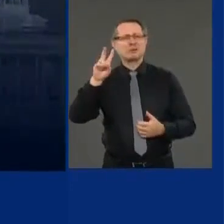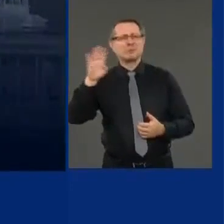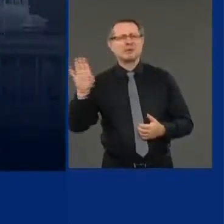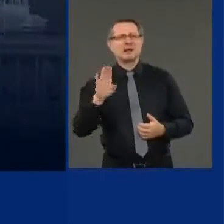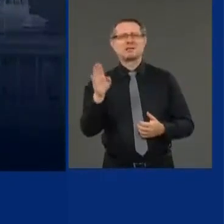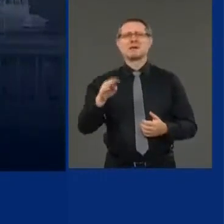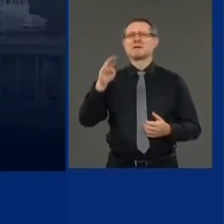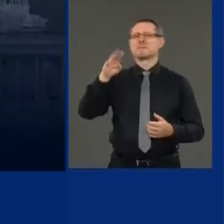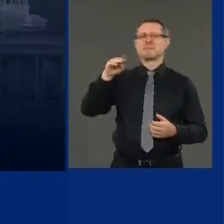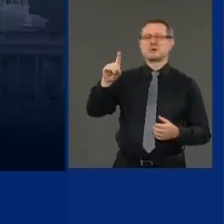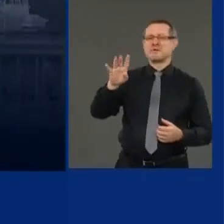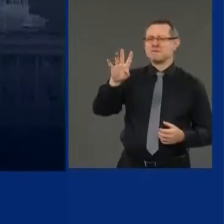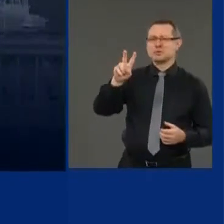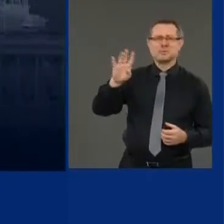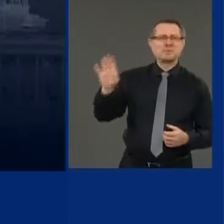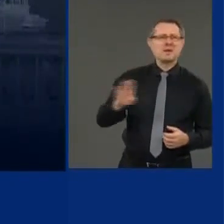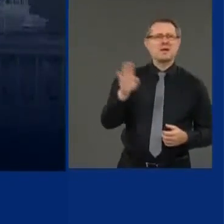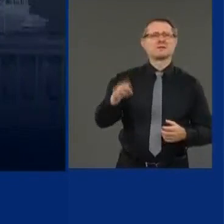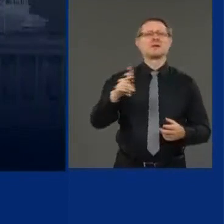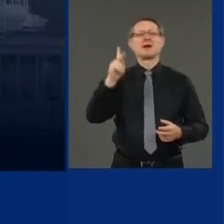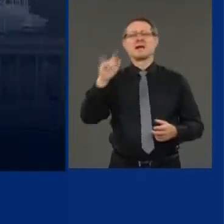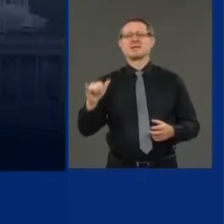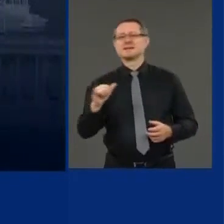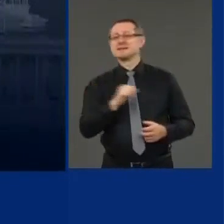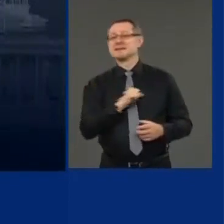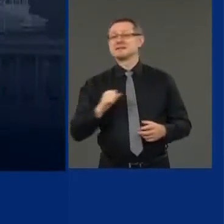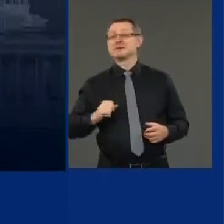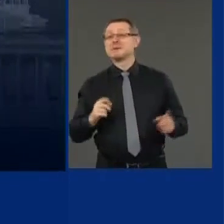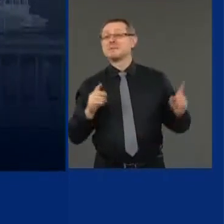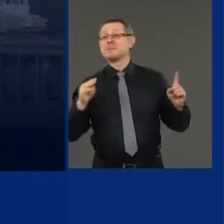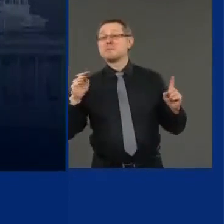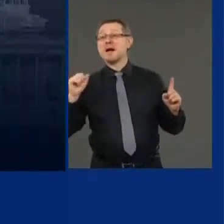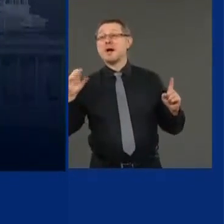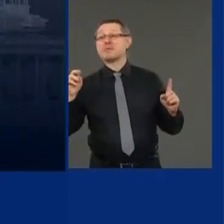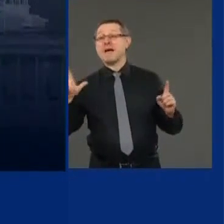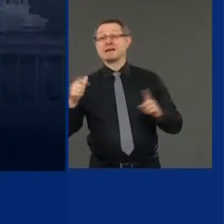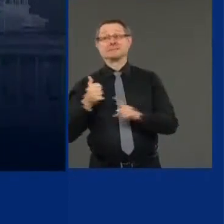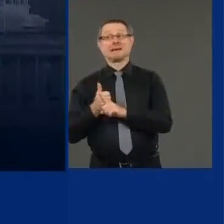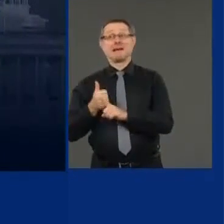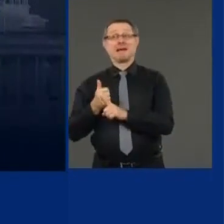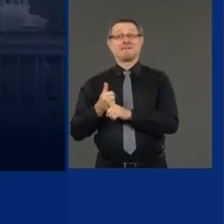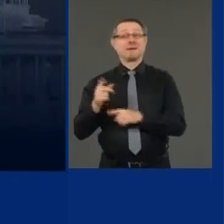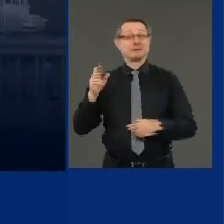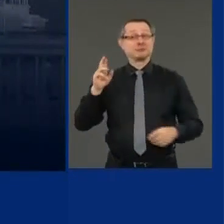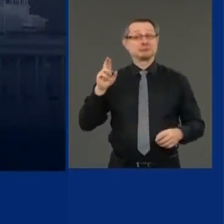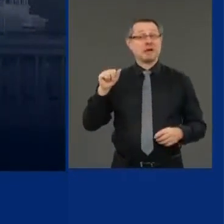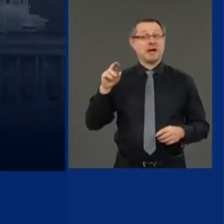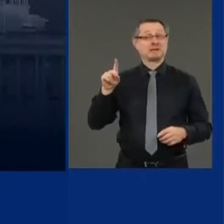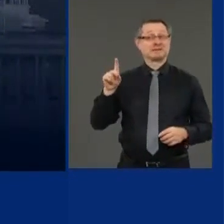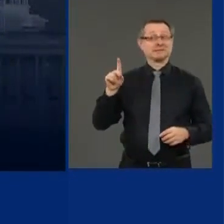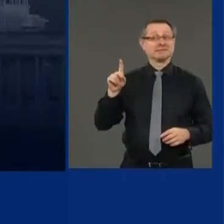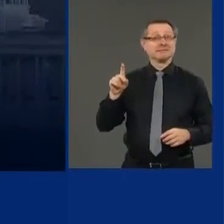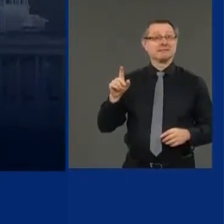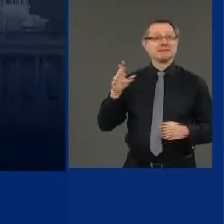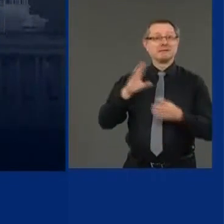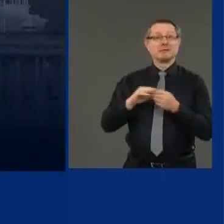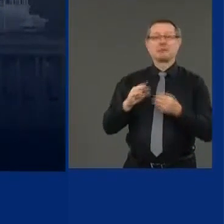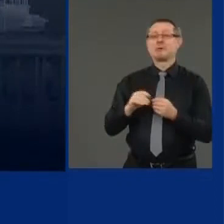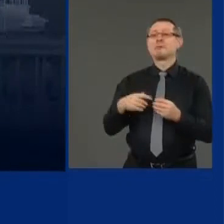Uh, Senator McConnell, Senator Rand, we want to save taxpayers money. You know how you save taxpayers money?